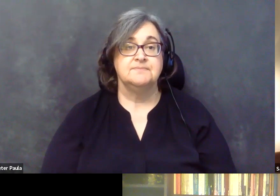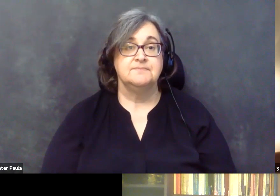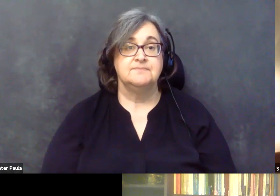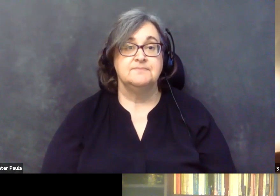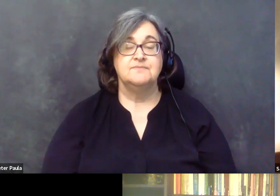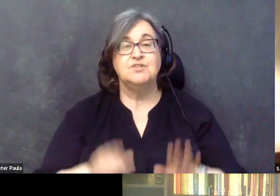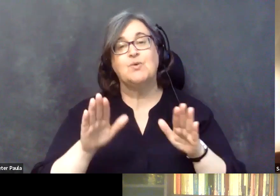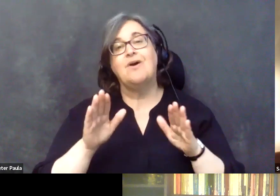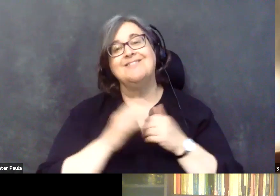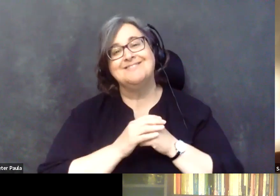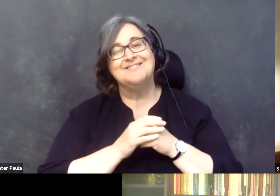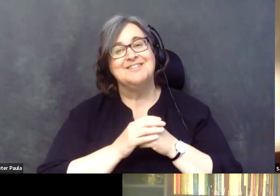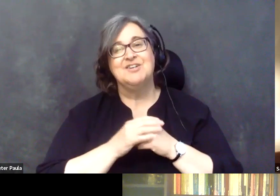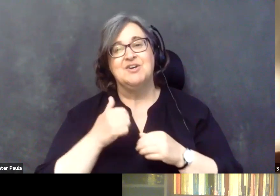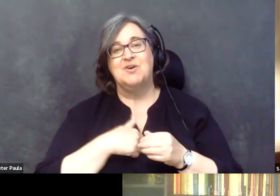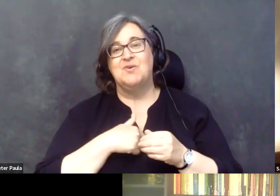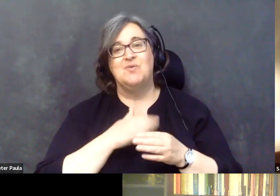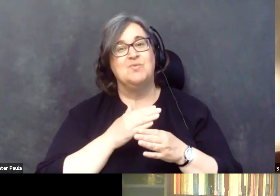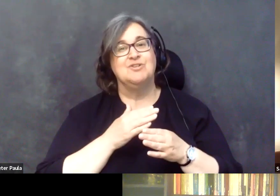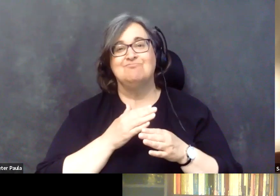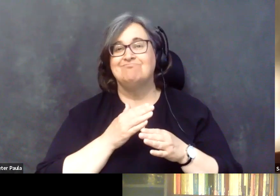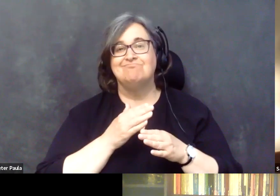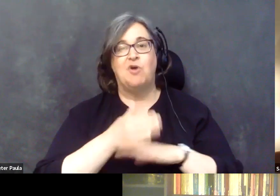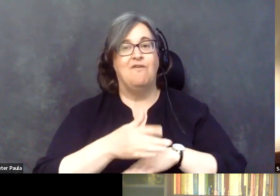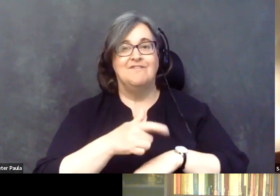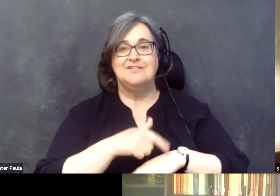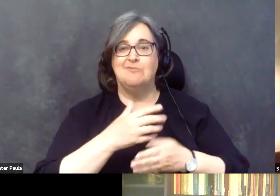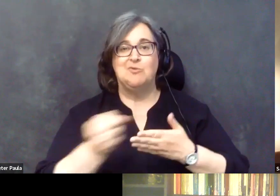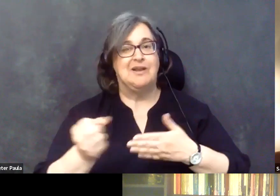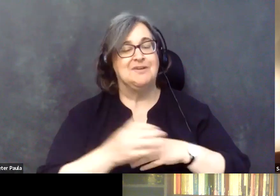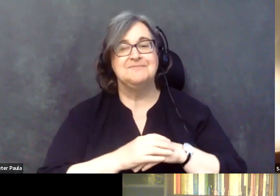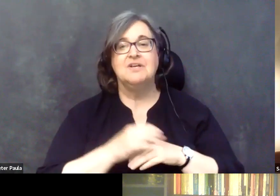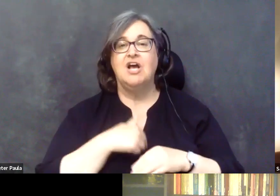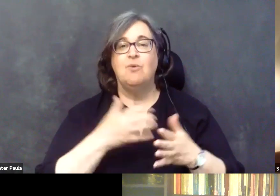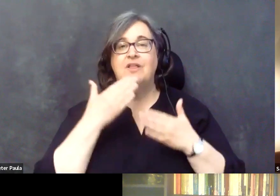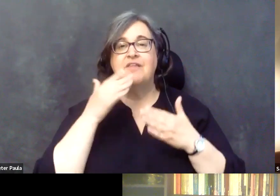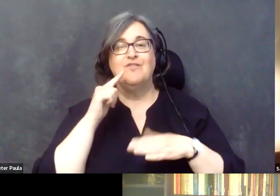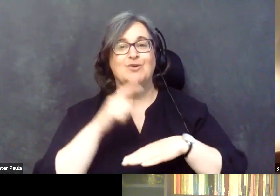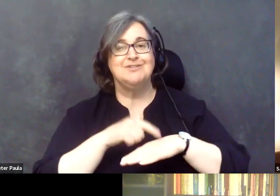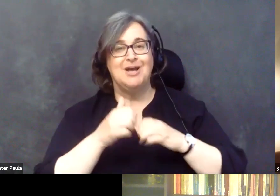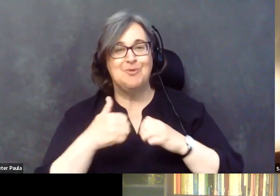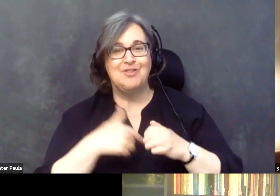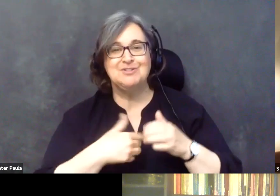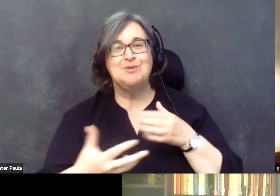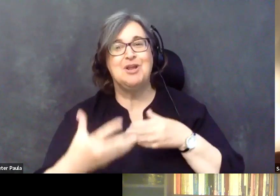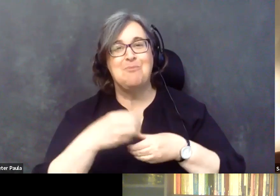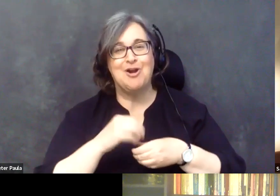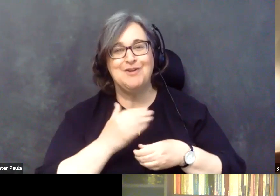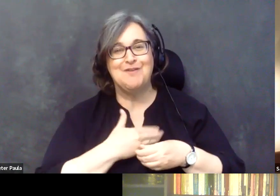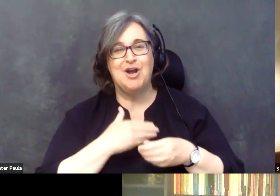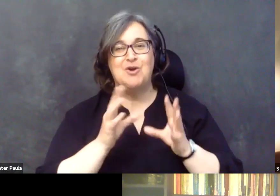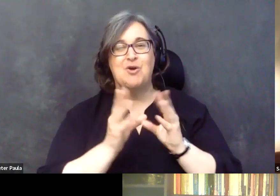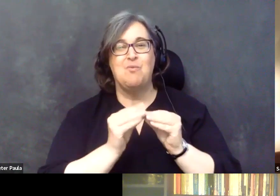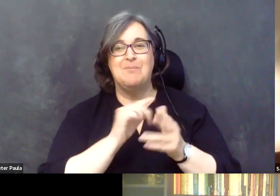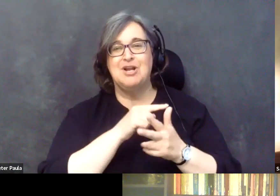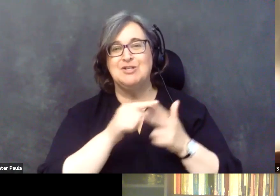That's great. Well, listen, I want to, we're, we're right over time here. And I just want to thank you for your, uh, for your time with us, being a part of our webinar series. This